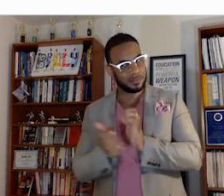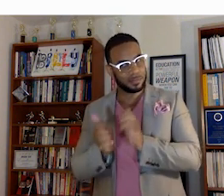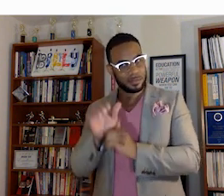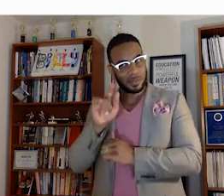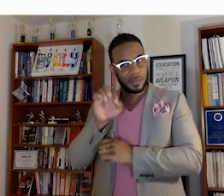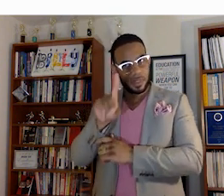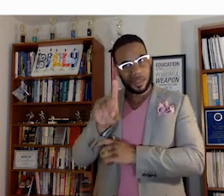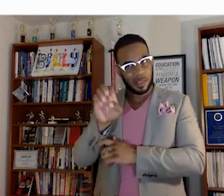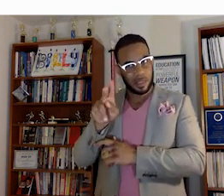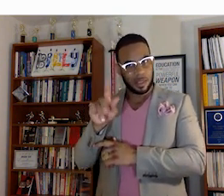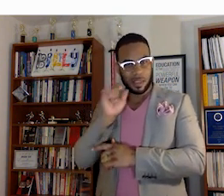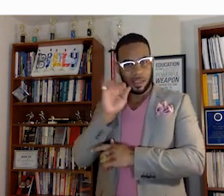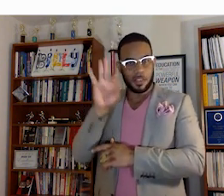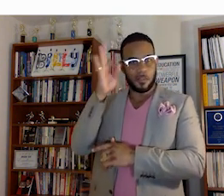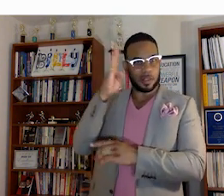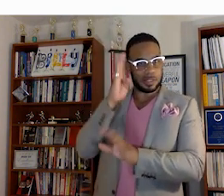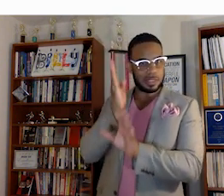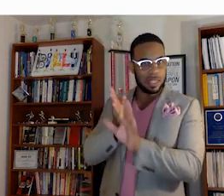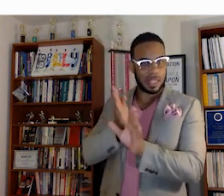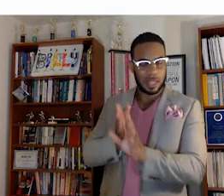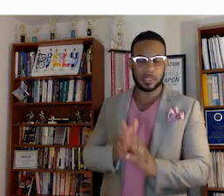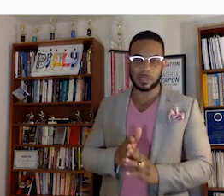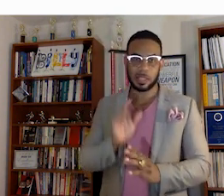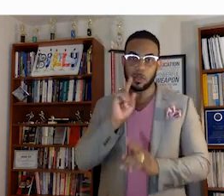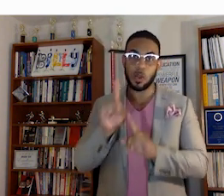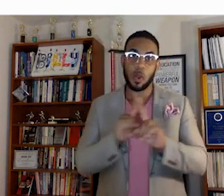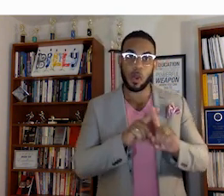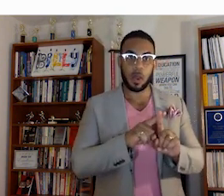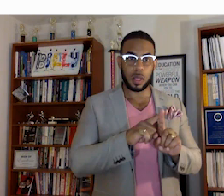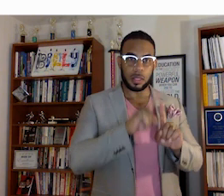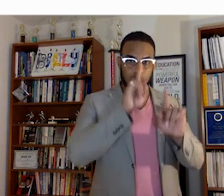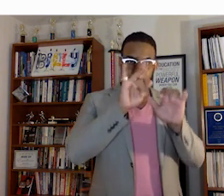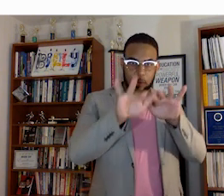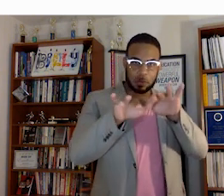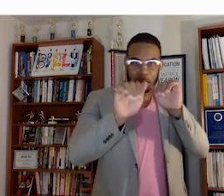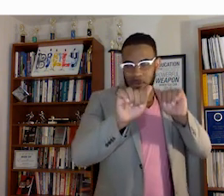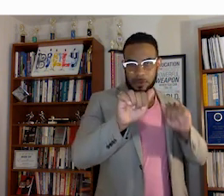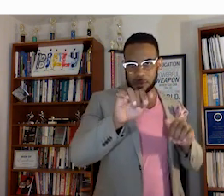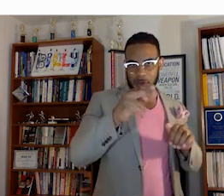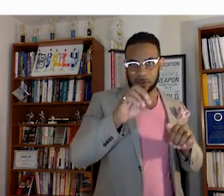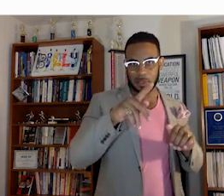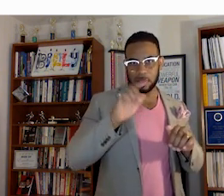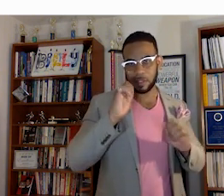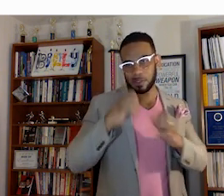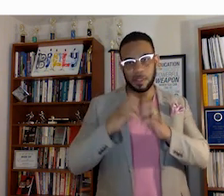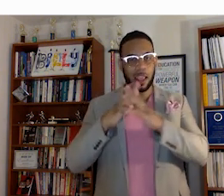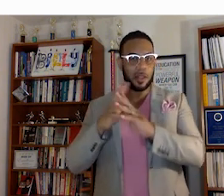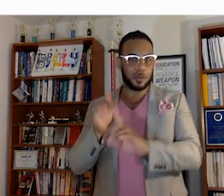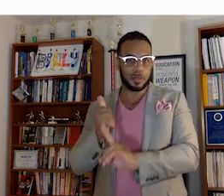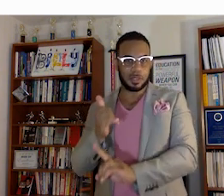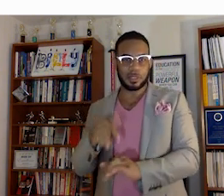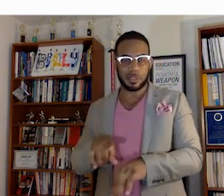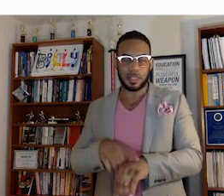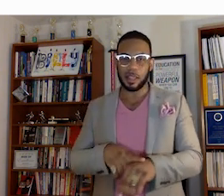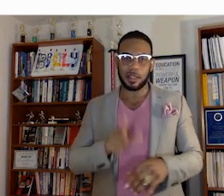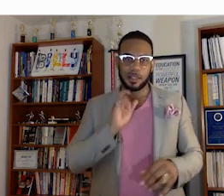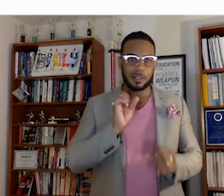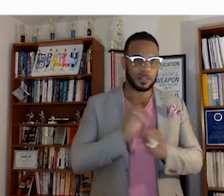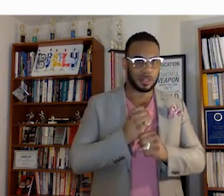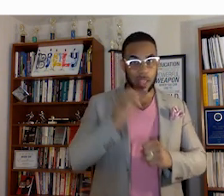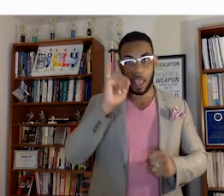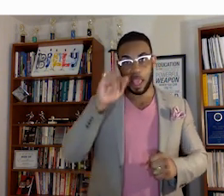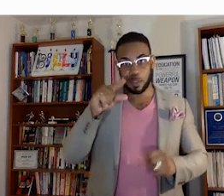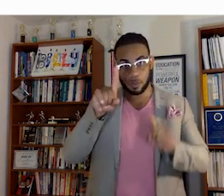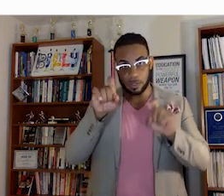he's a French psychologist, he was also a hypnotist, which I guess was like the entrepreneur at the time. Nate So he creates the